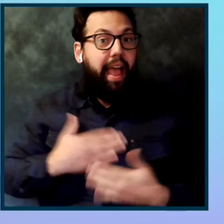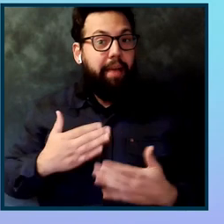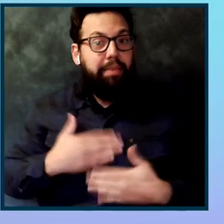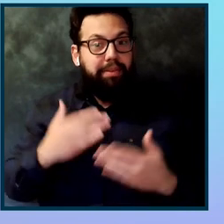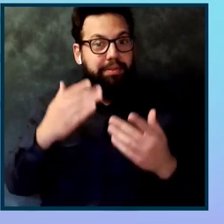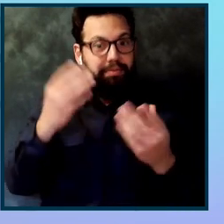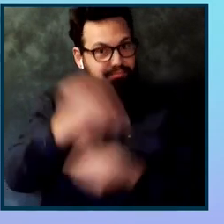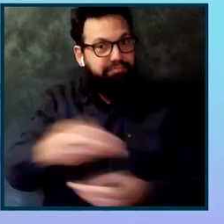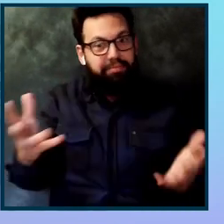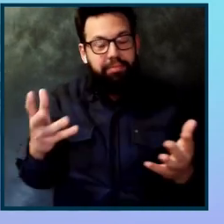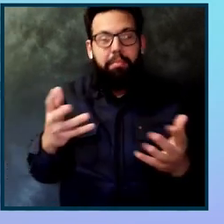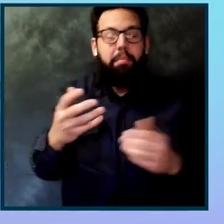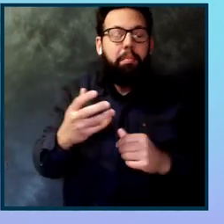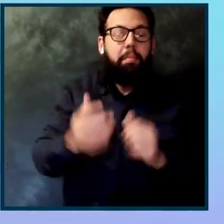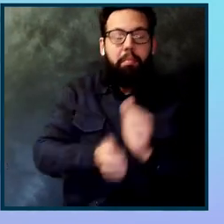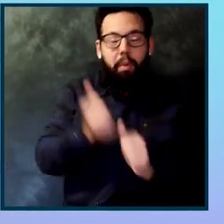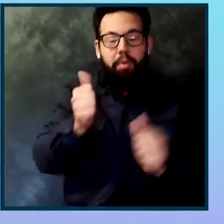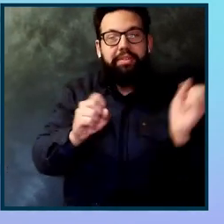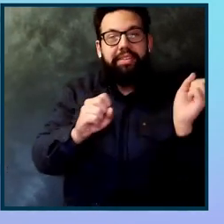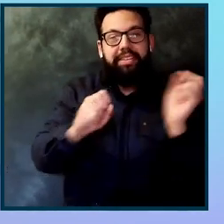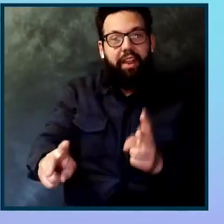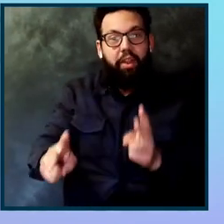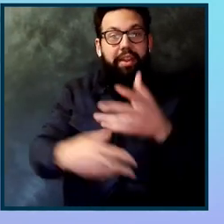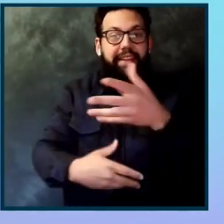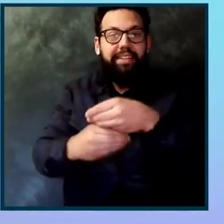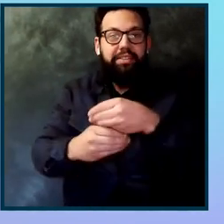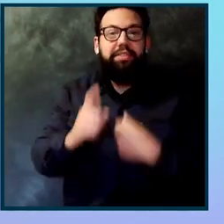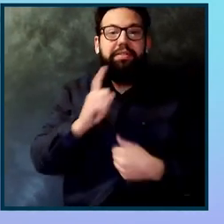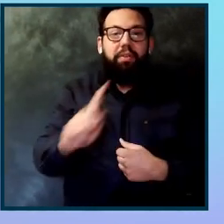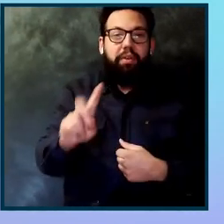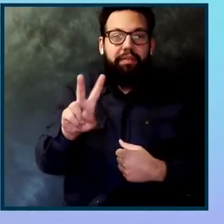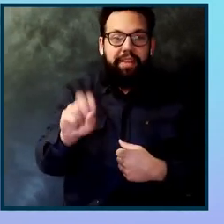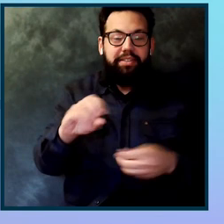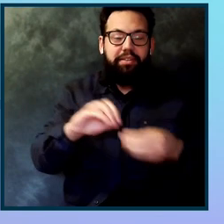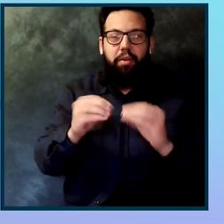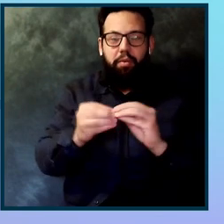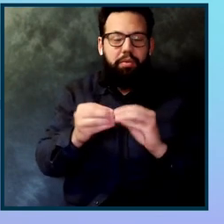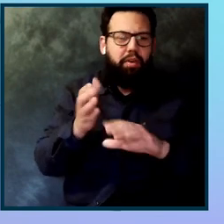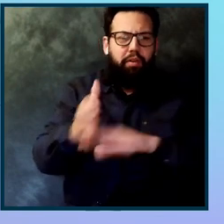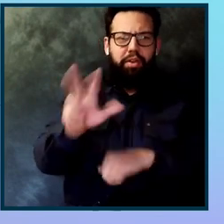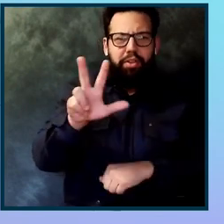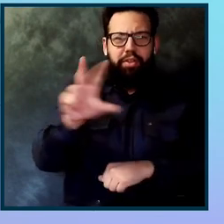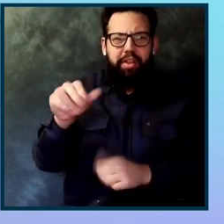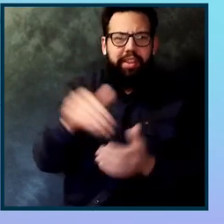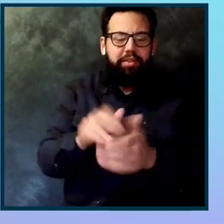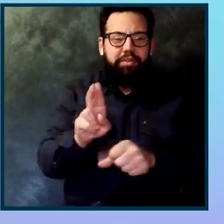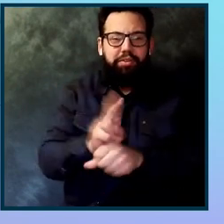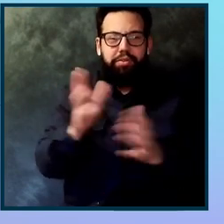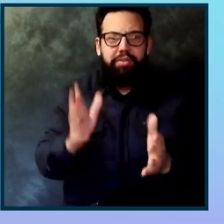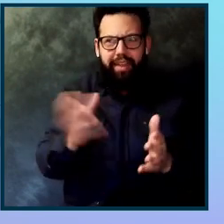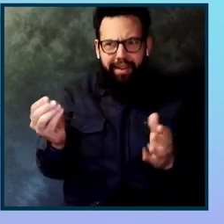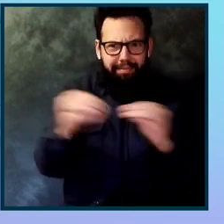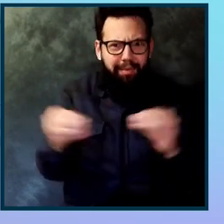it's the most downloaded accessibility Linter extension for VS Code with over 30,000 users and counting. Which brings